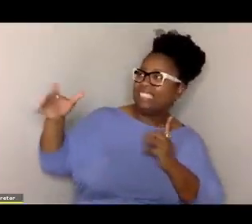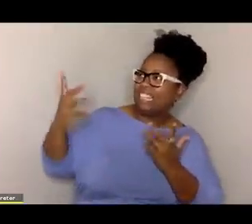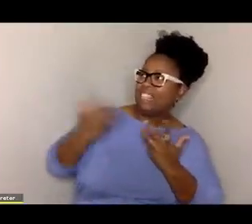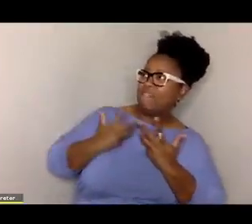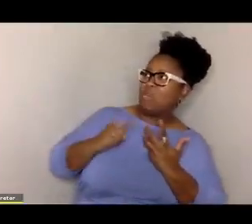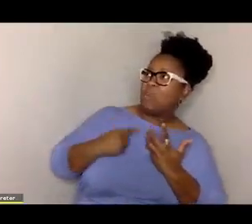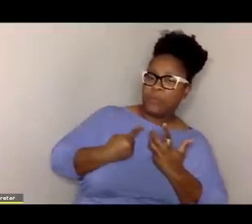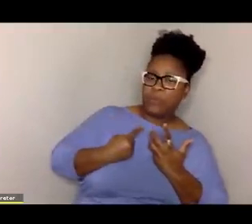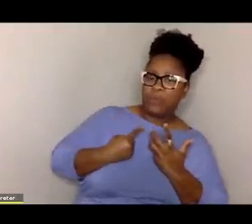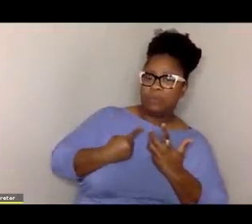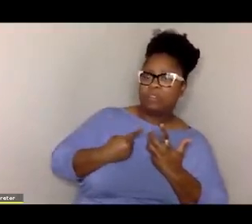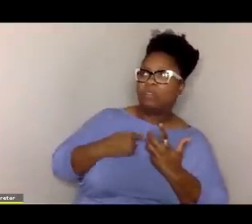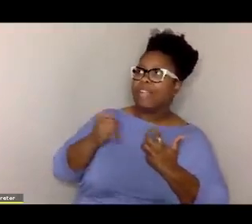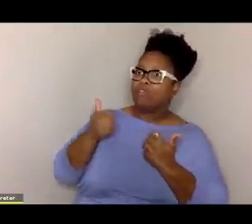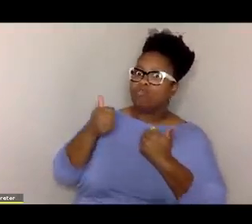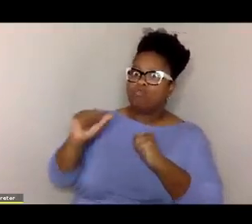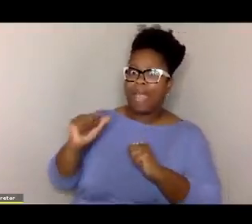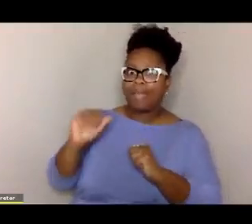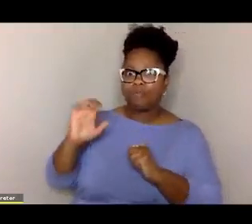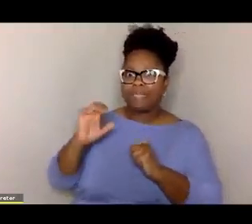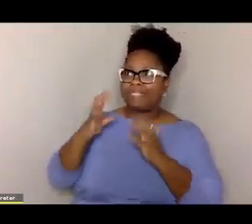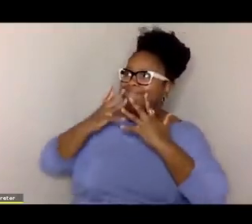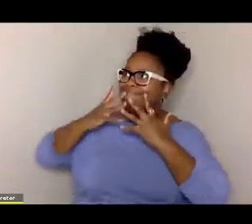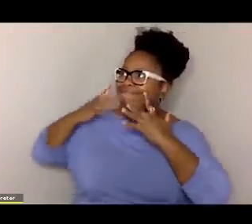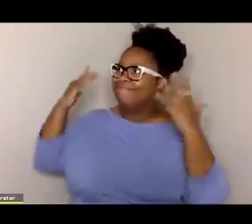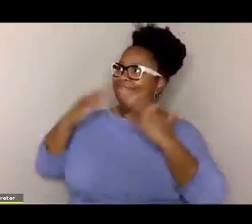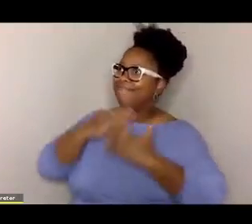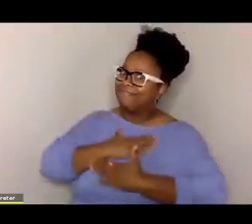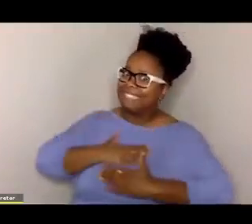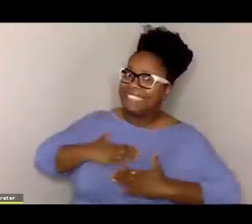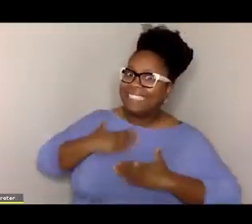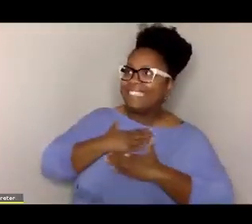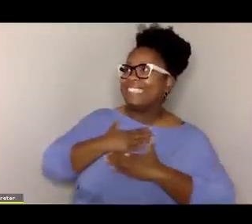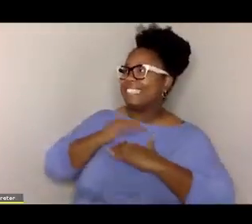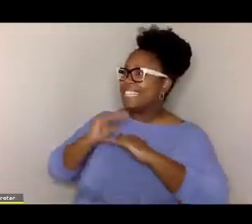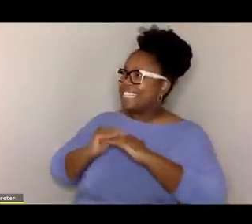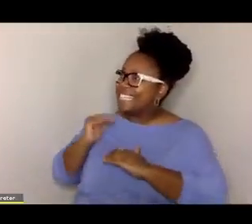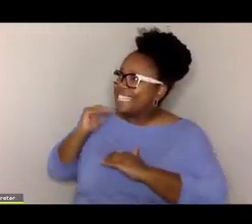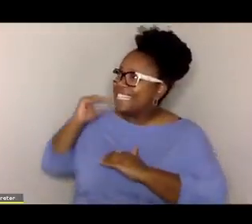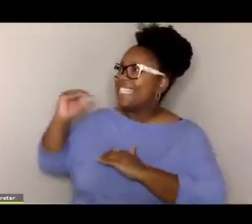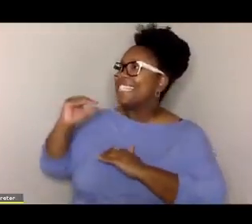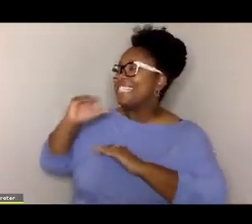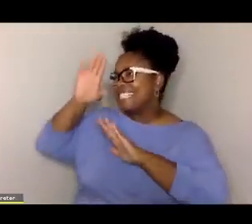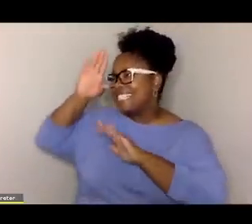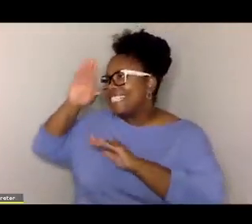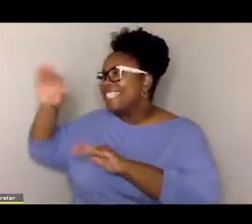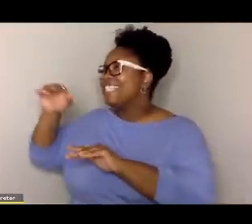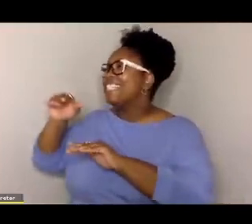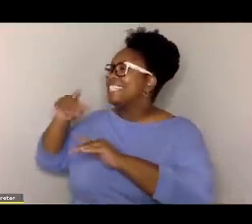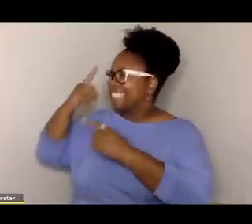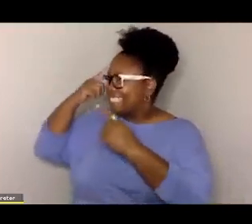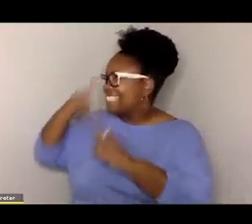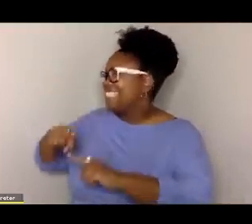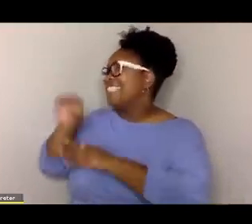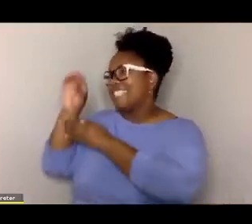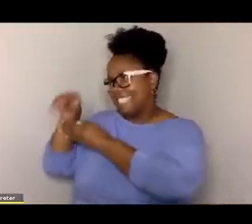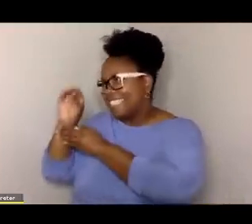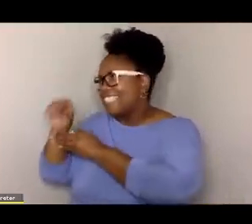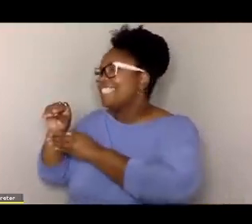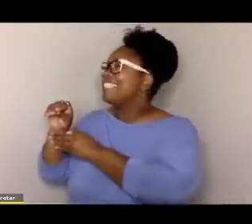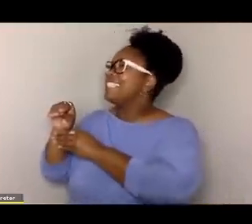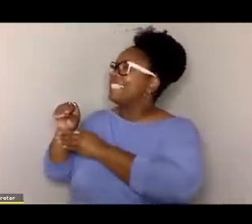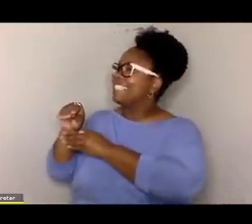off. And so that pleasing, that trying to be excessively compliant